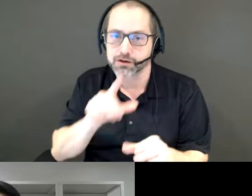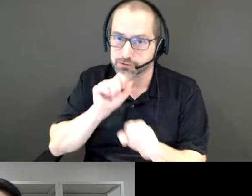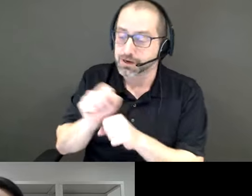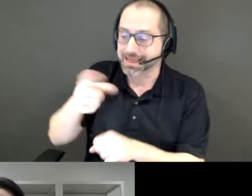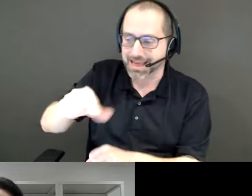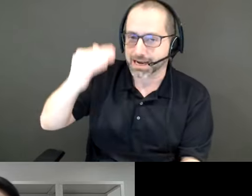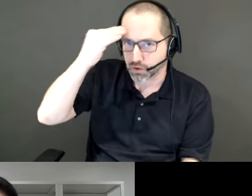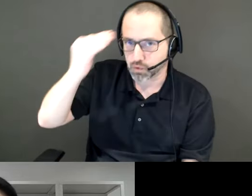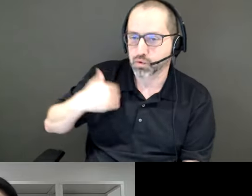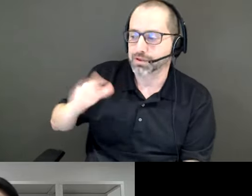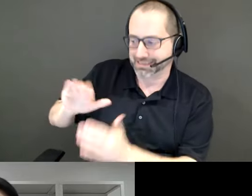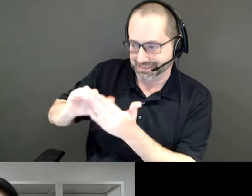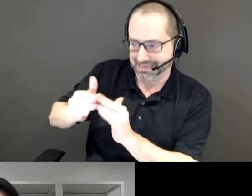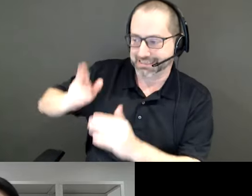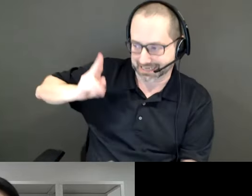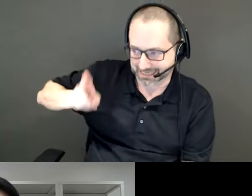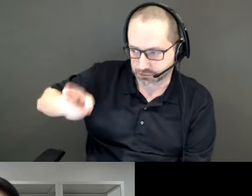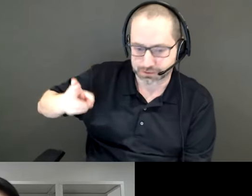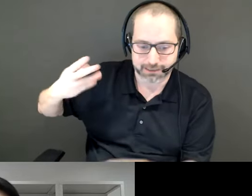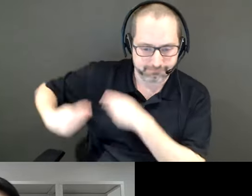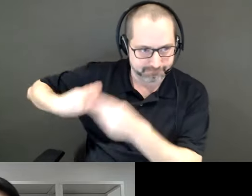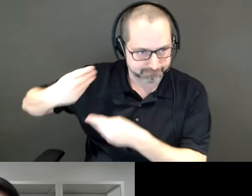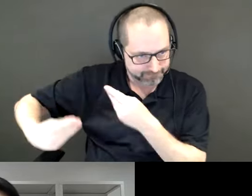They're going to be sharing their proposal fragments of home.